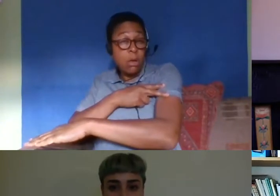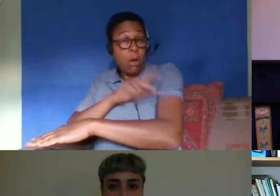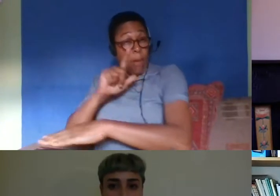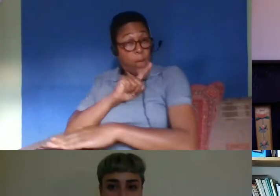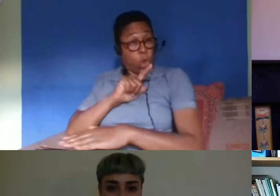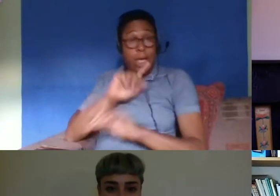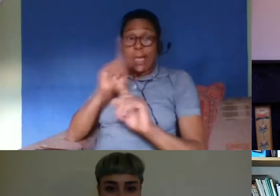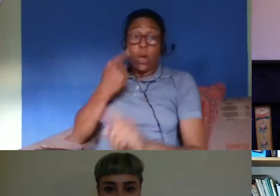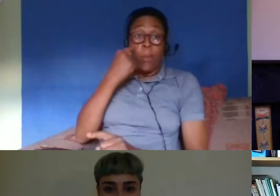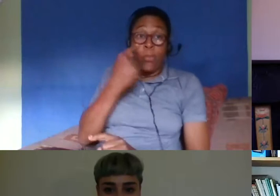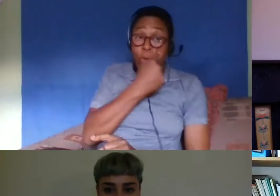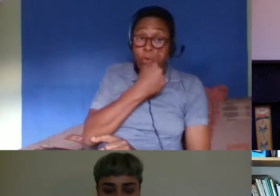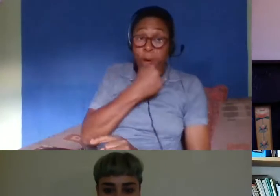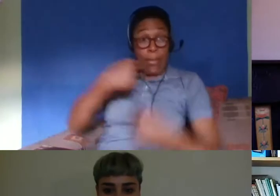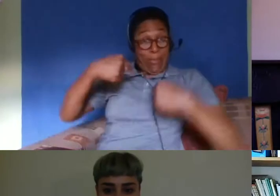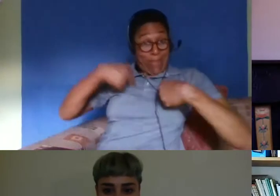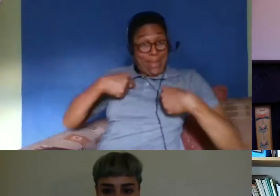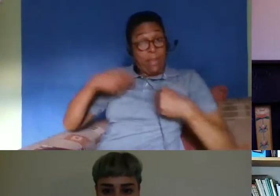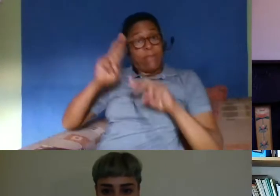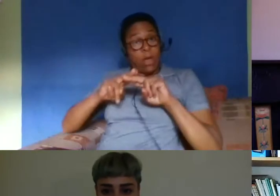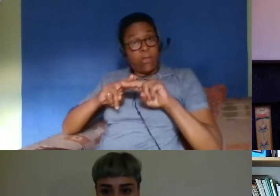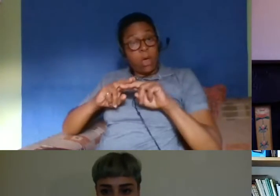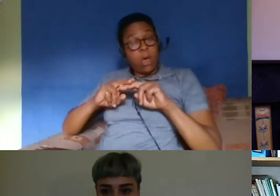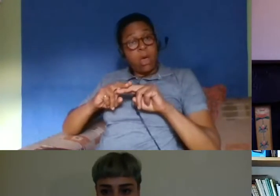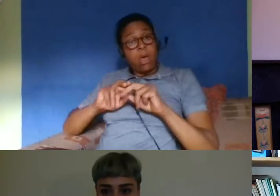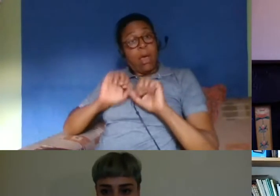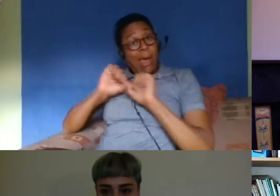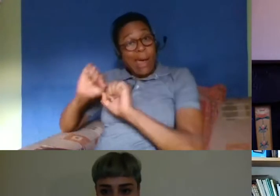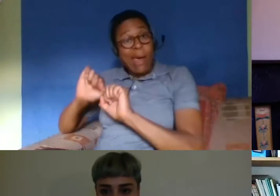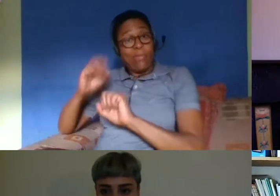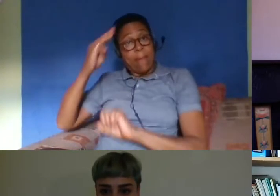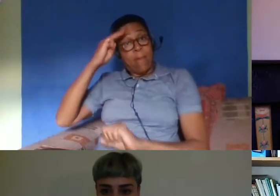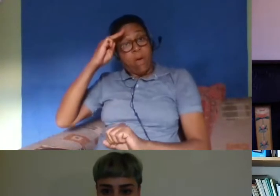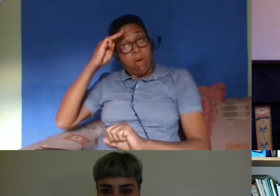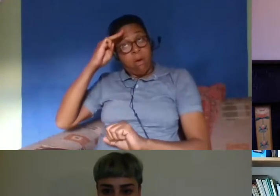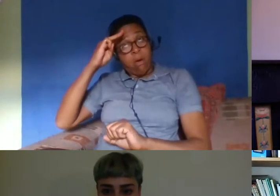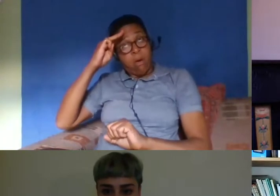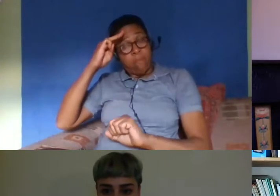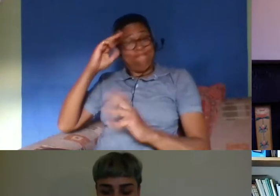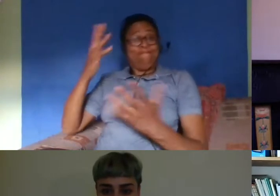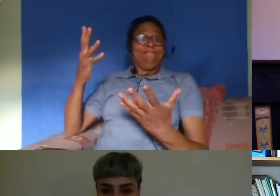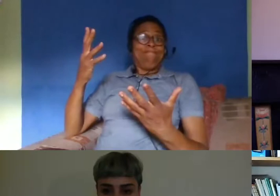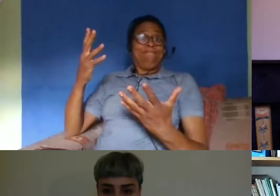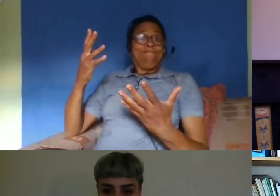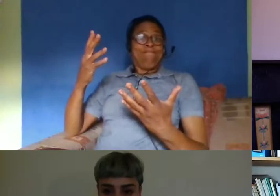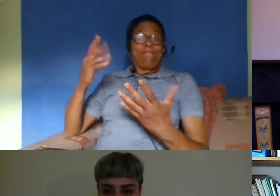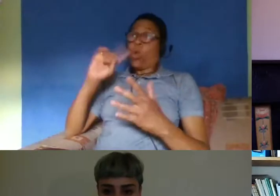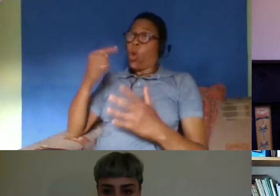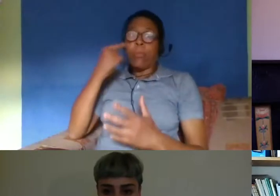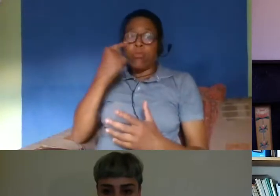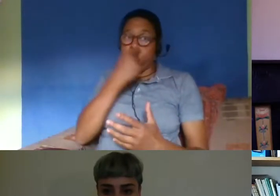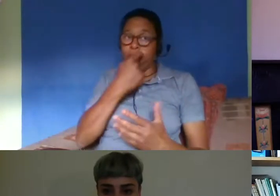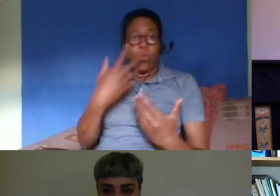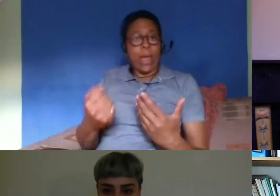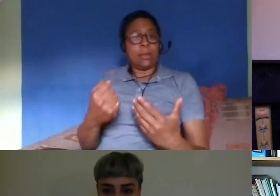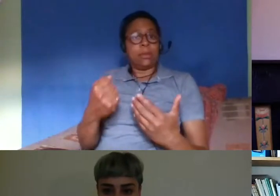persists and follows you and it does may mean that it frames your interaction with with state agencies it makes you then